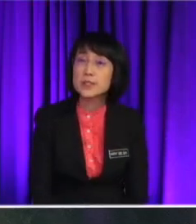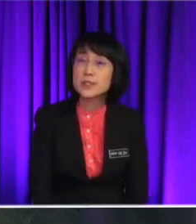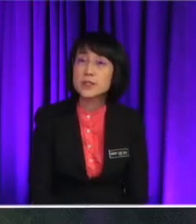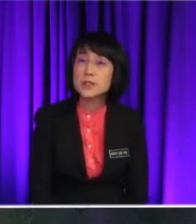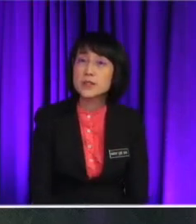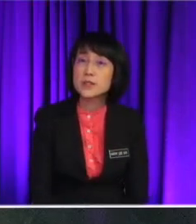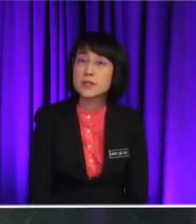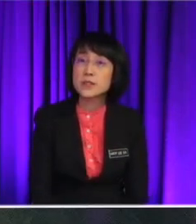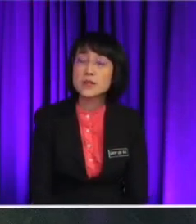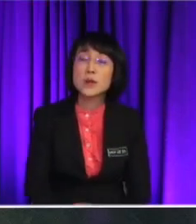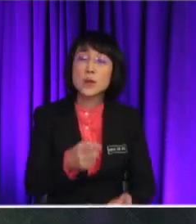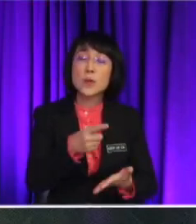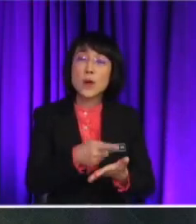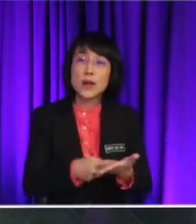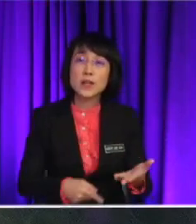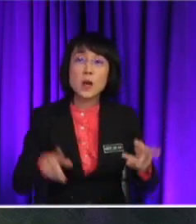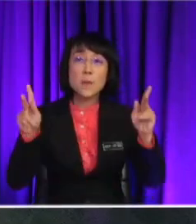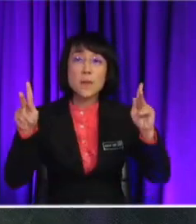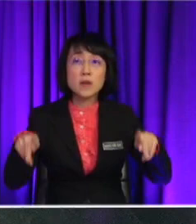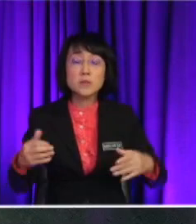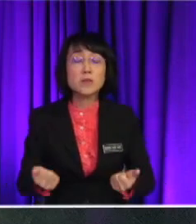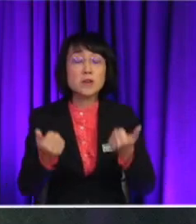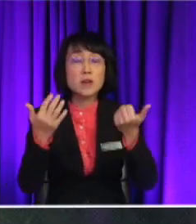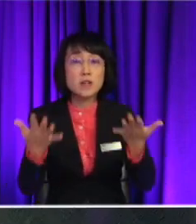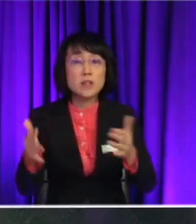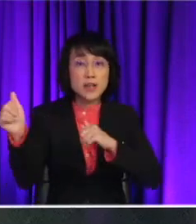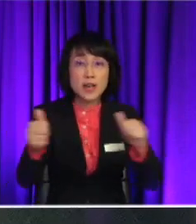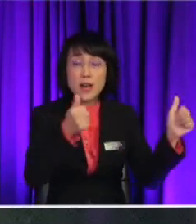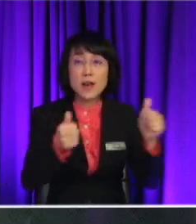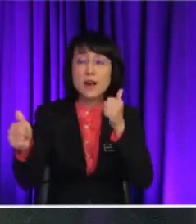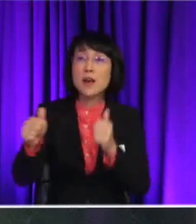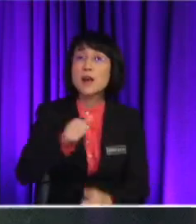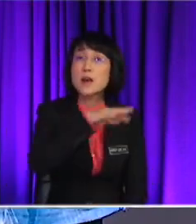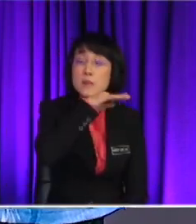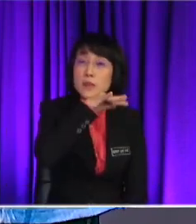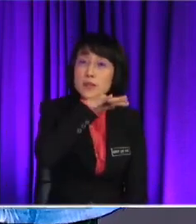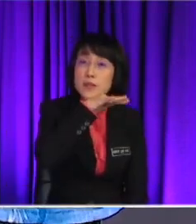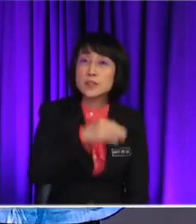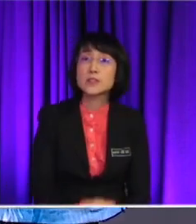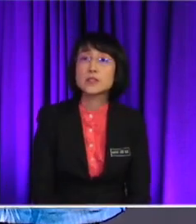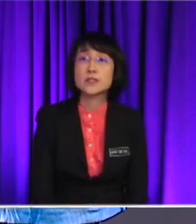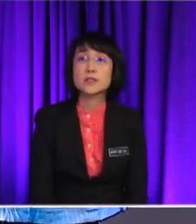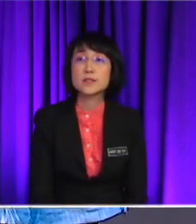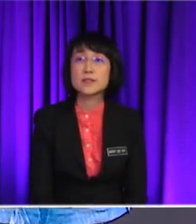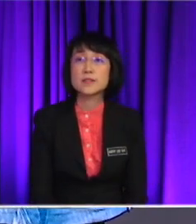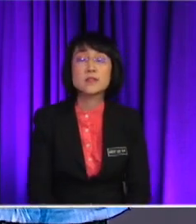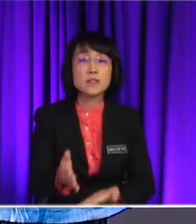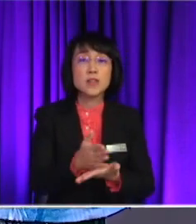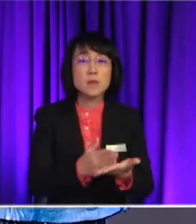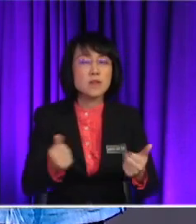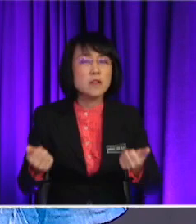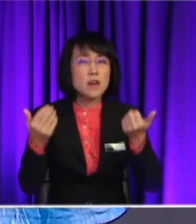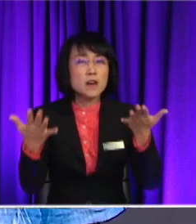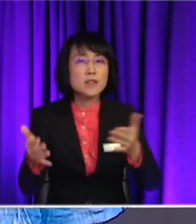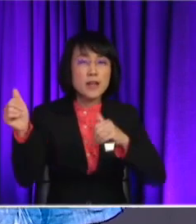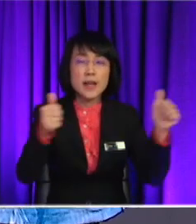possible causes of air pollution. Like, just some of have heard from my pupils, right? Yeah. mentions about some of the causes of air pollution. So,